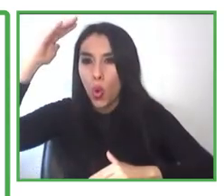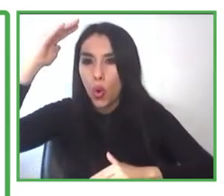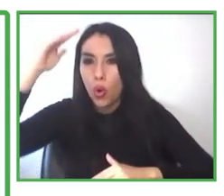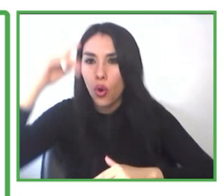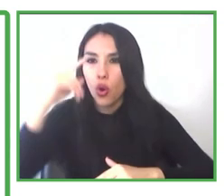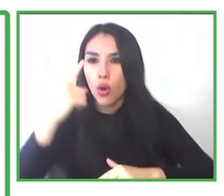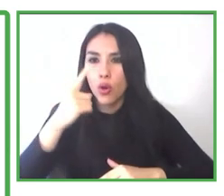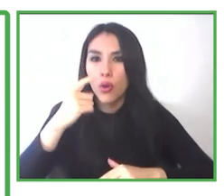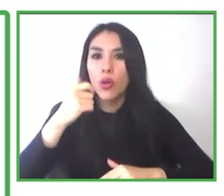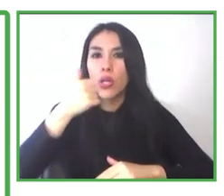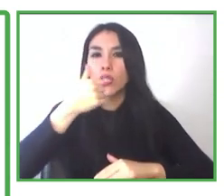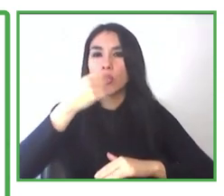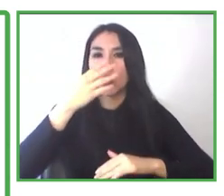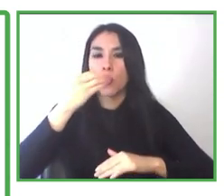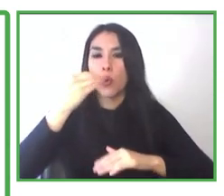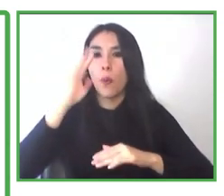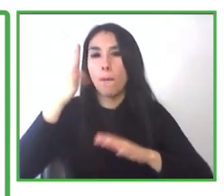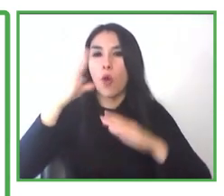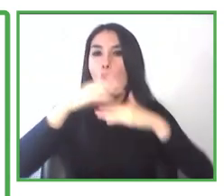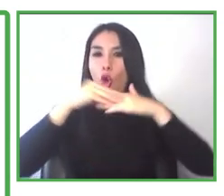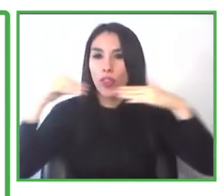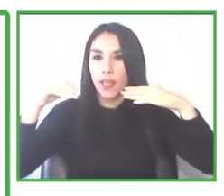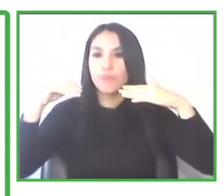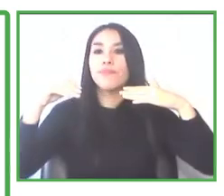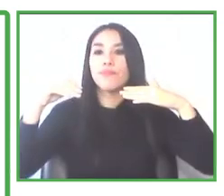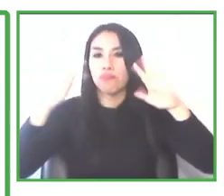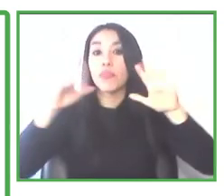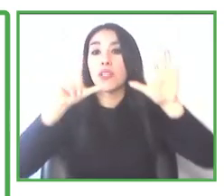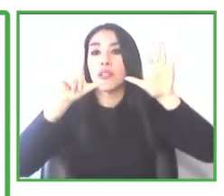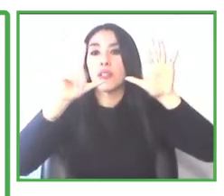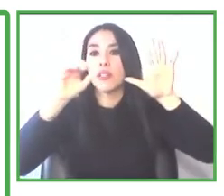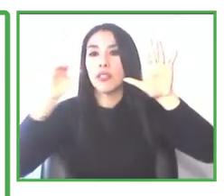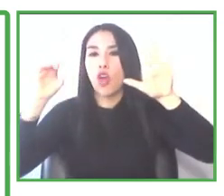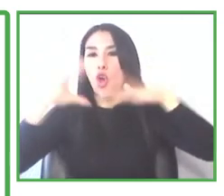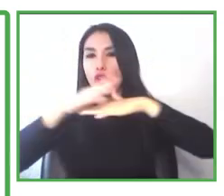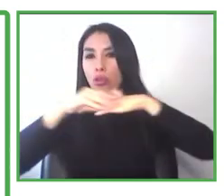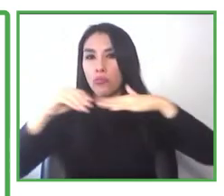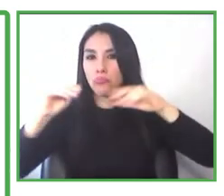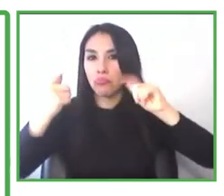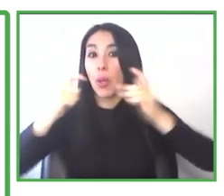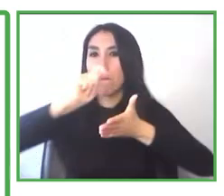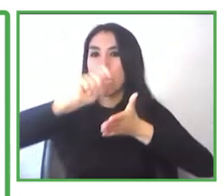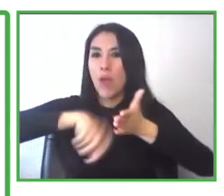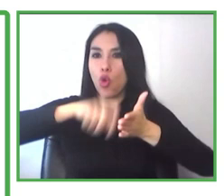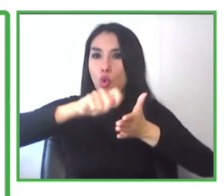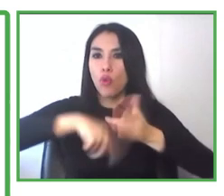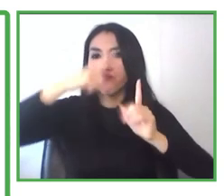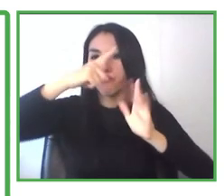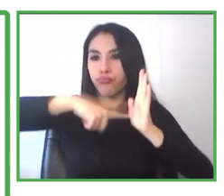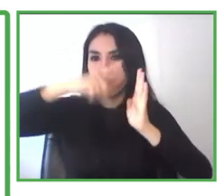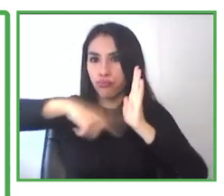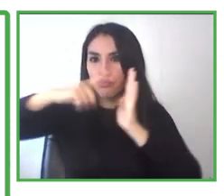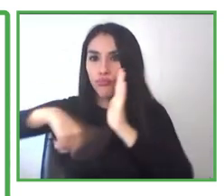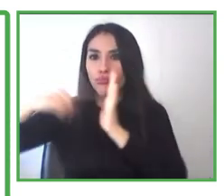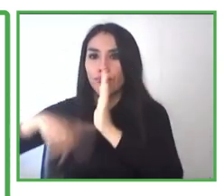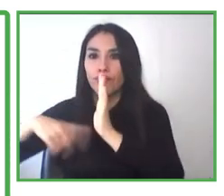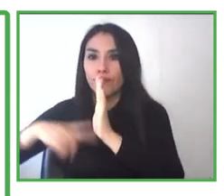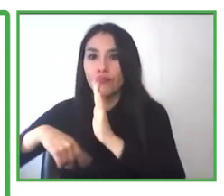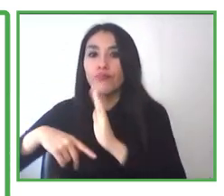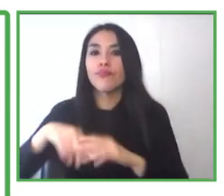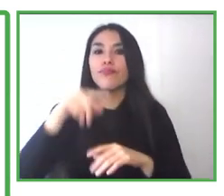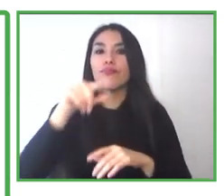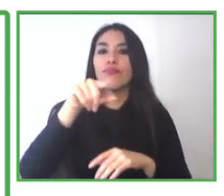US dollars and 700 compared to the Chile, Chile's minimum, mostly income of 420.